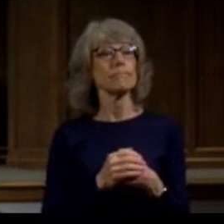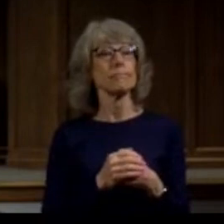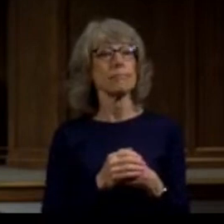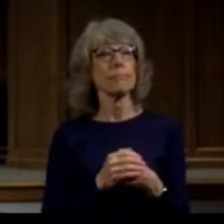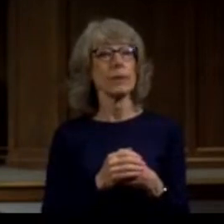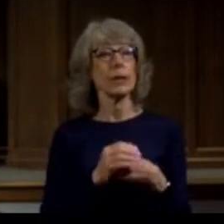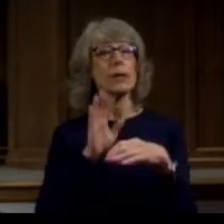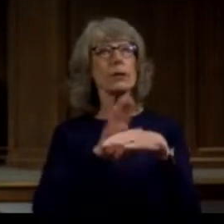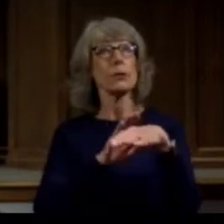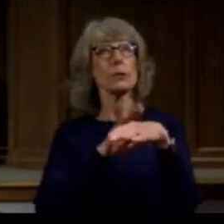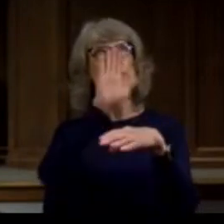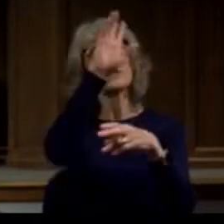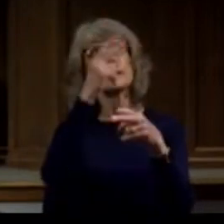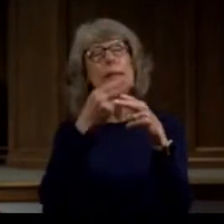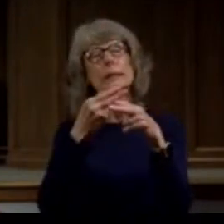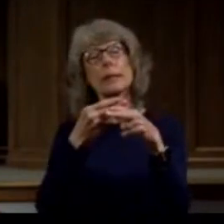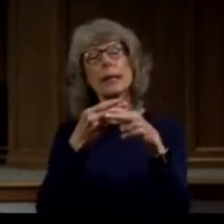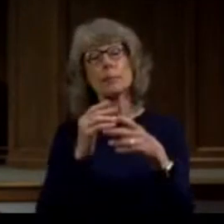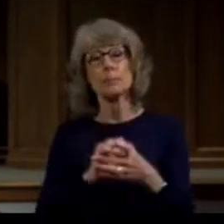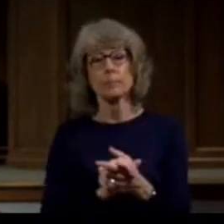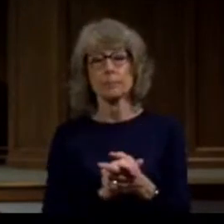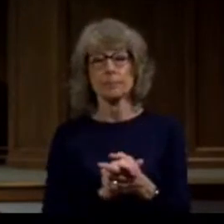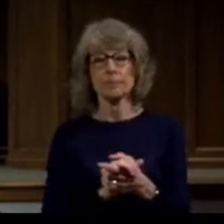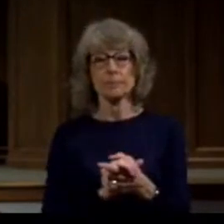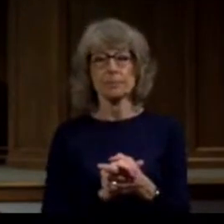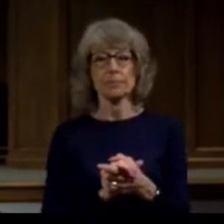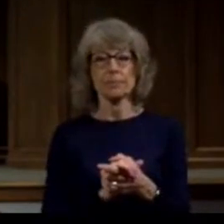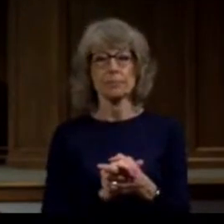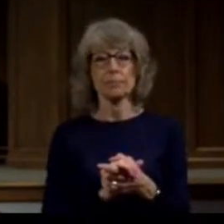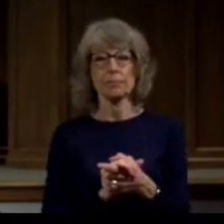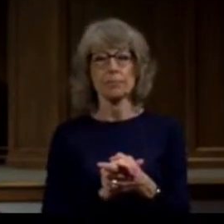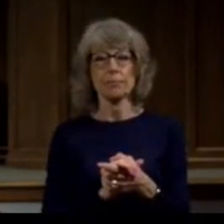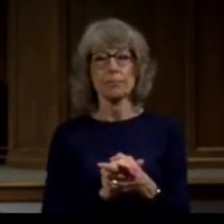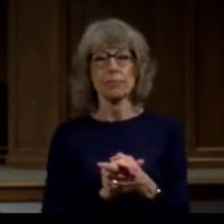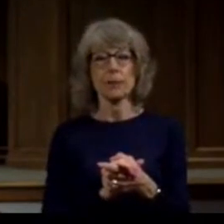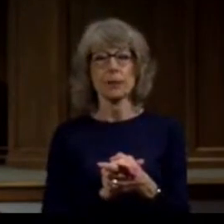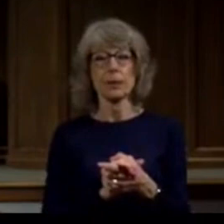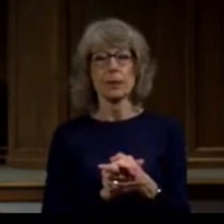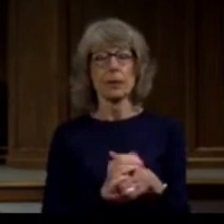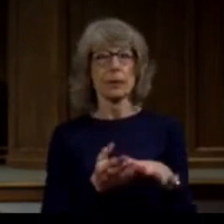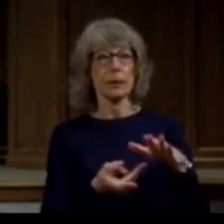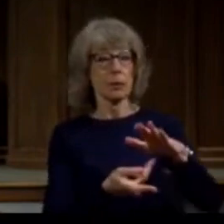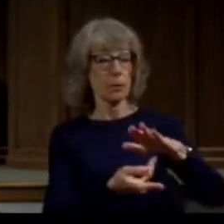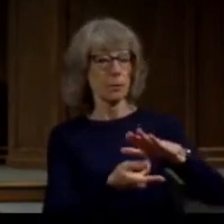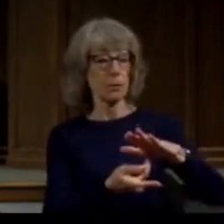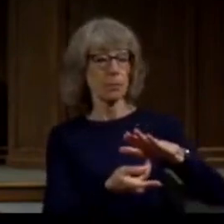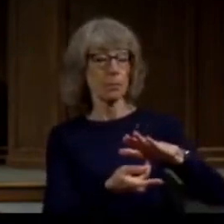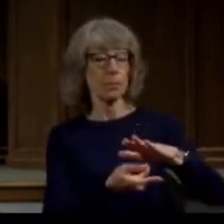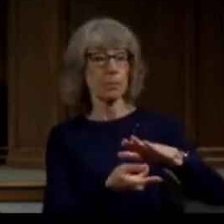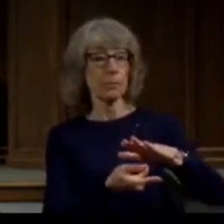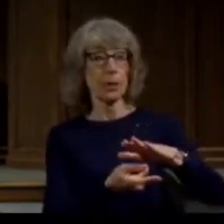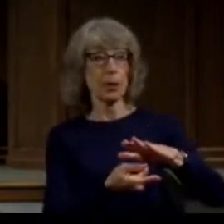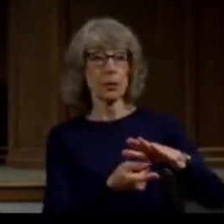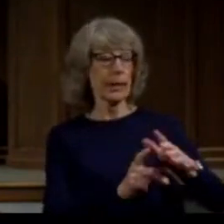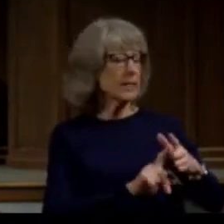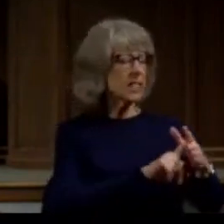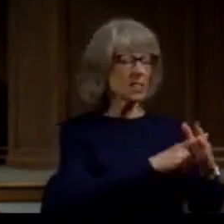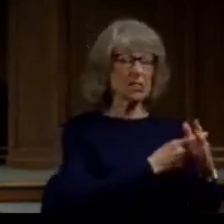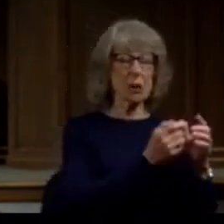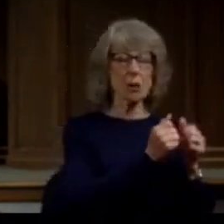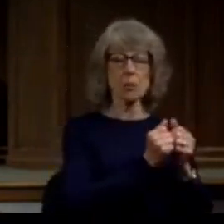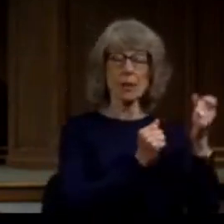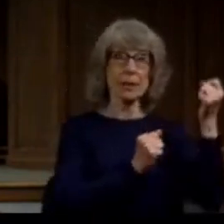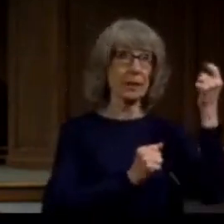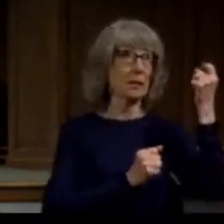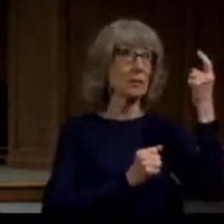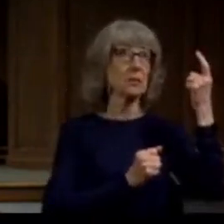calling on his name. I want you to know who Paul is. Paul is a man who did not begin with an understanding